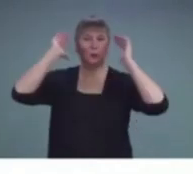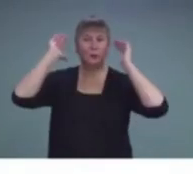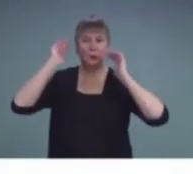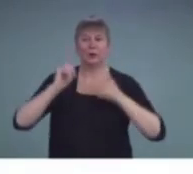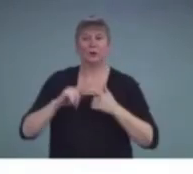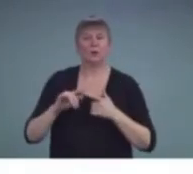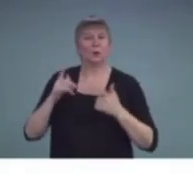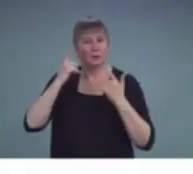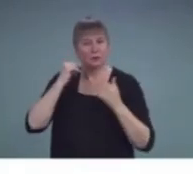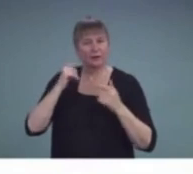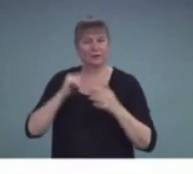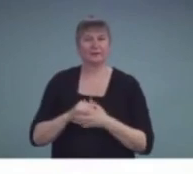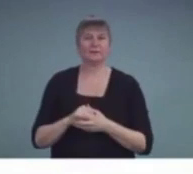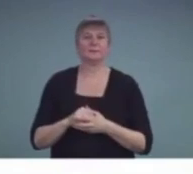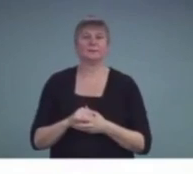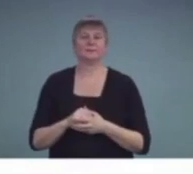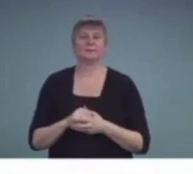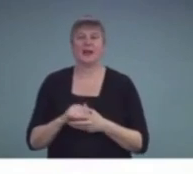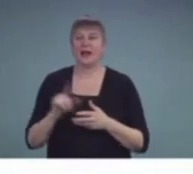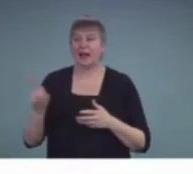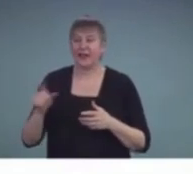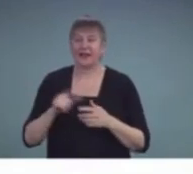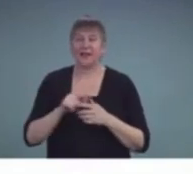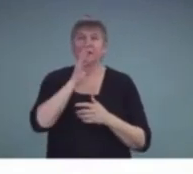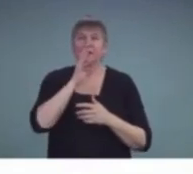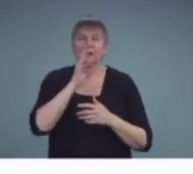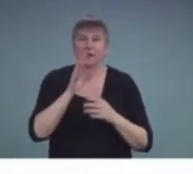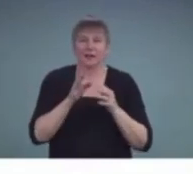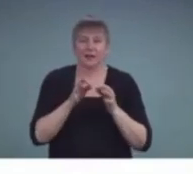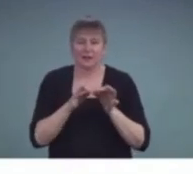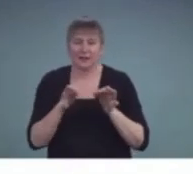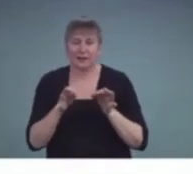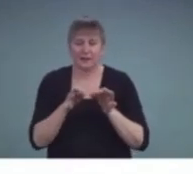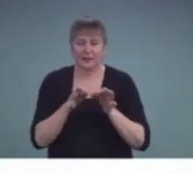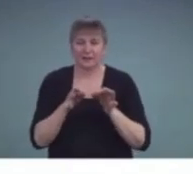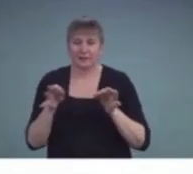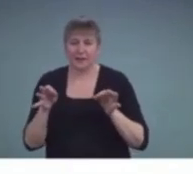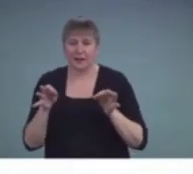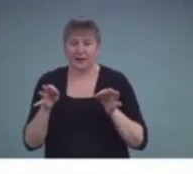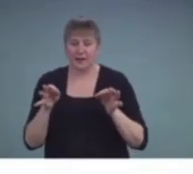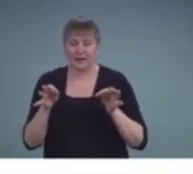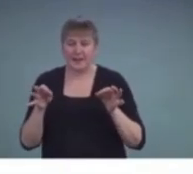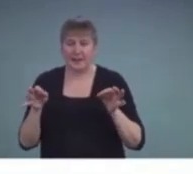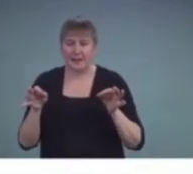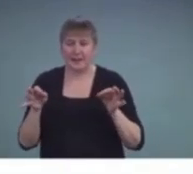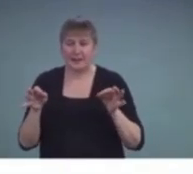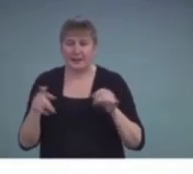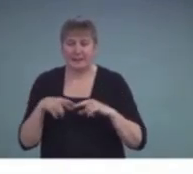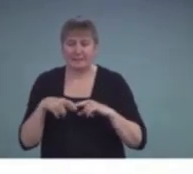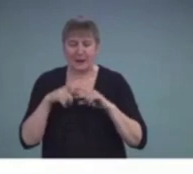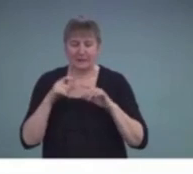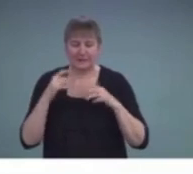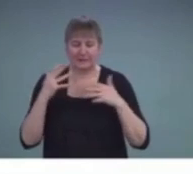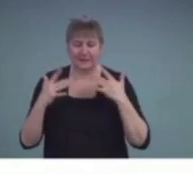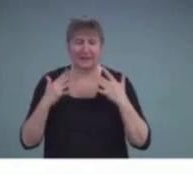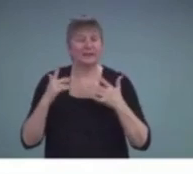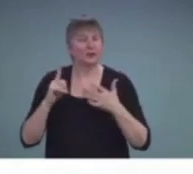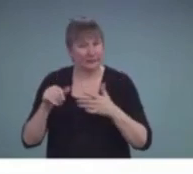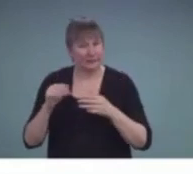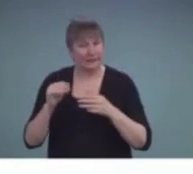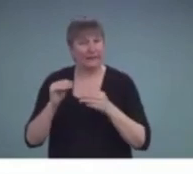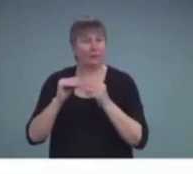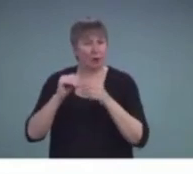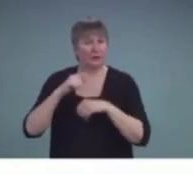were characterized by false starts, stopping, restarting, and very long pauses. So he needed extra time to